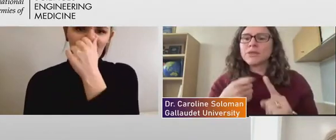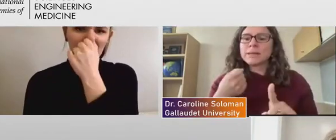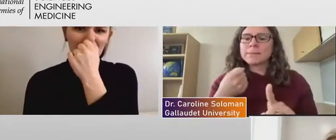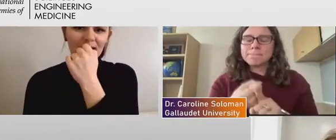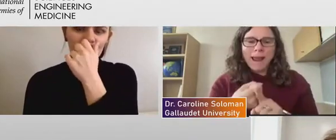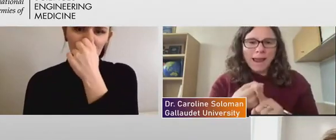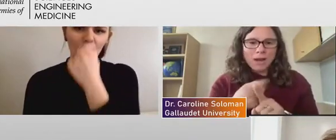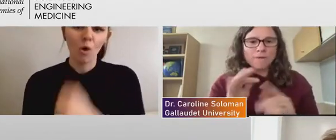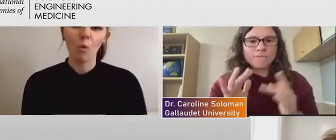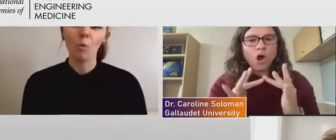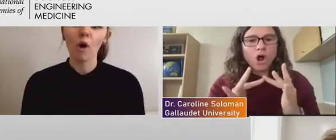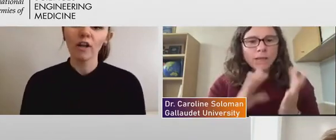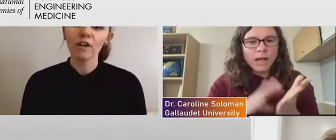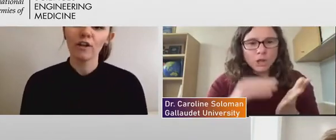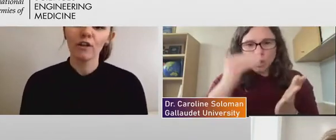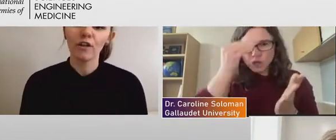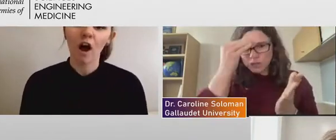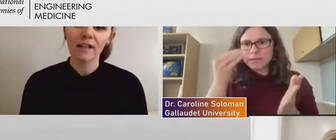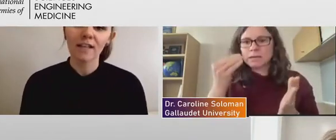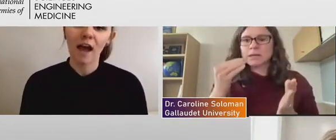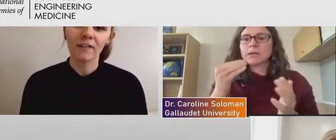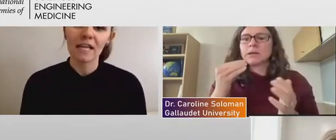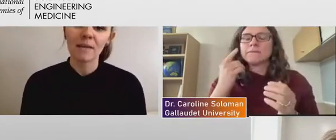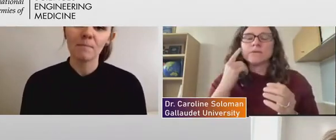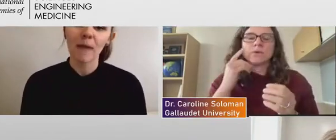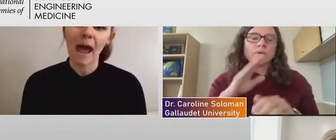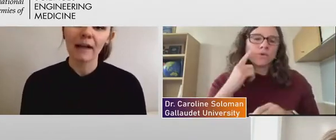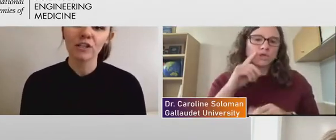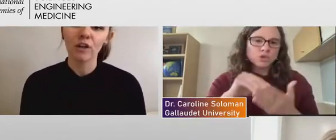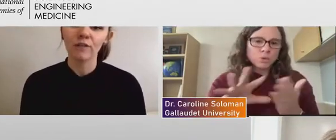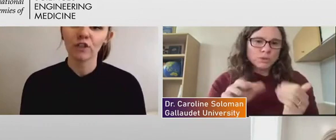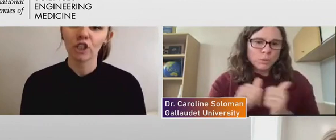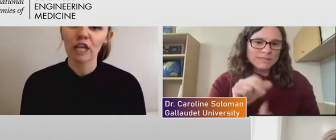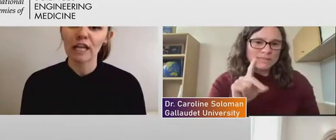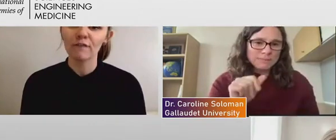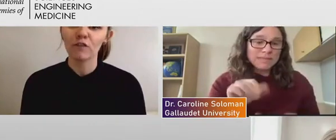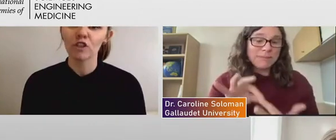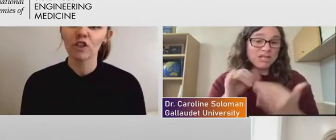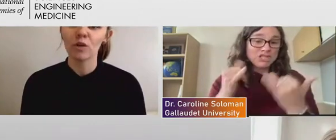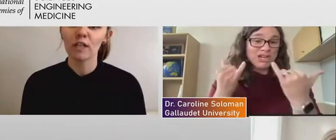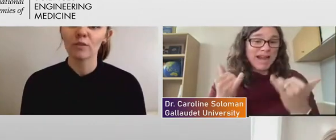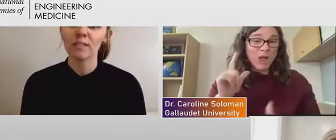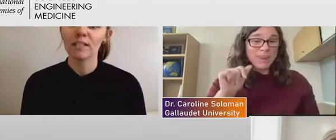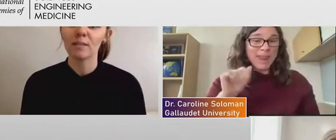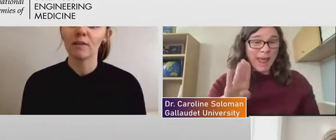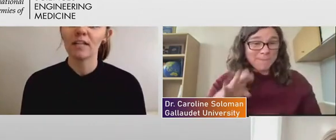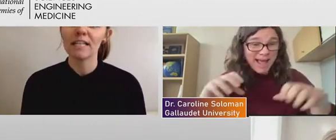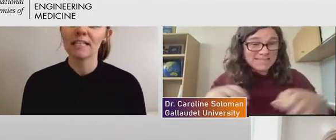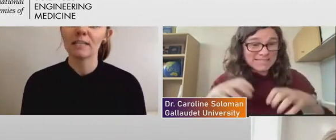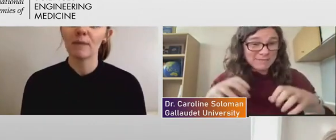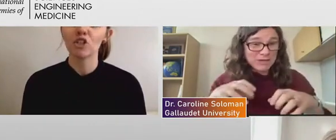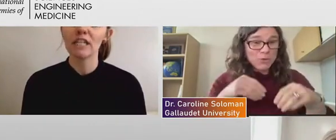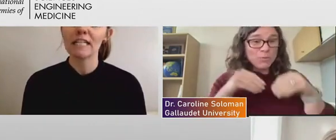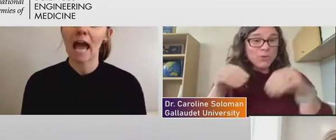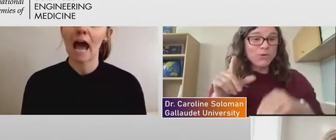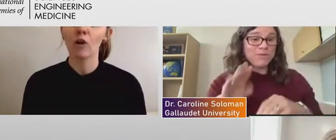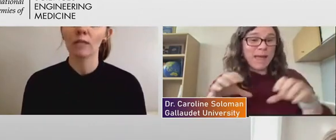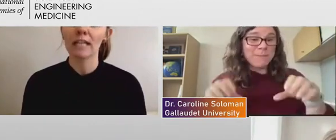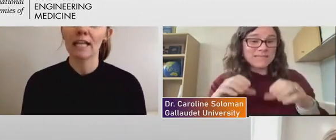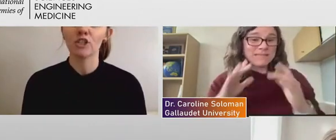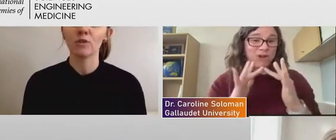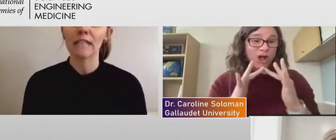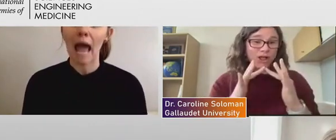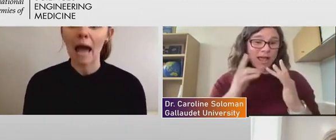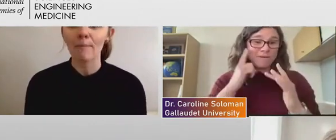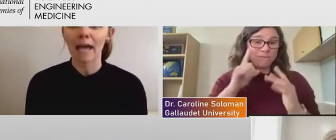is what are your thoughts on the impact of learning for students with disabilities, especially now